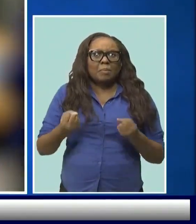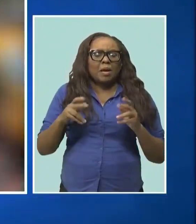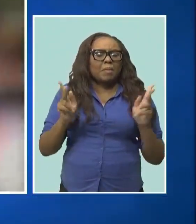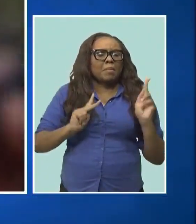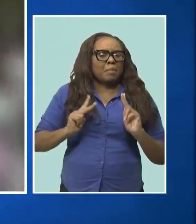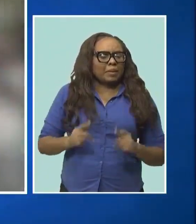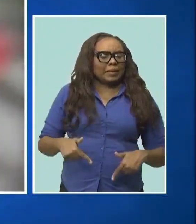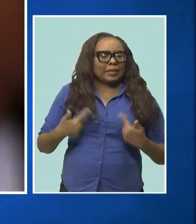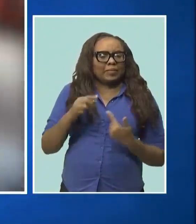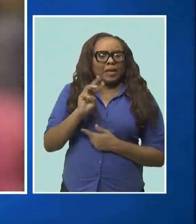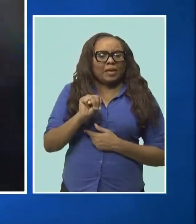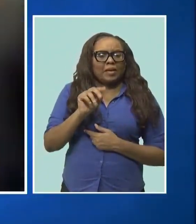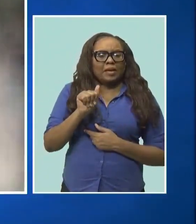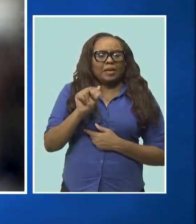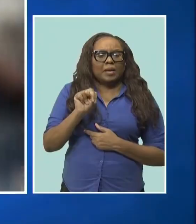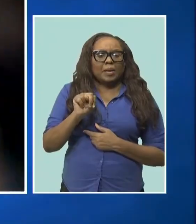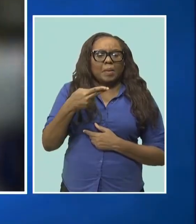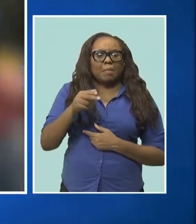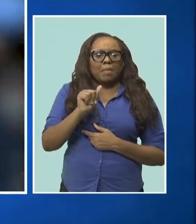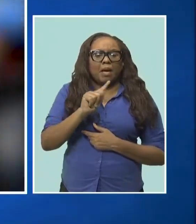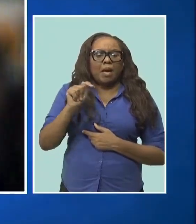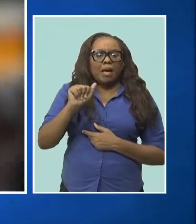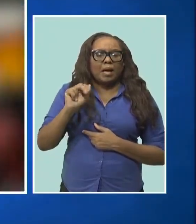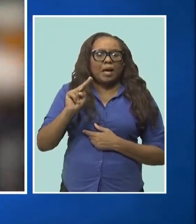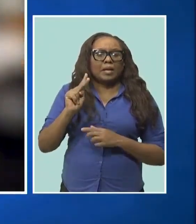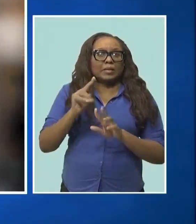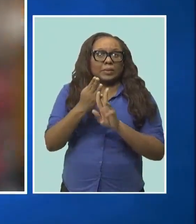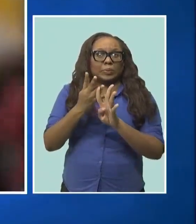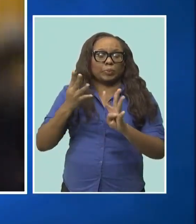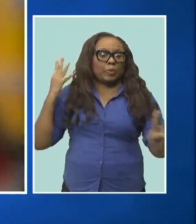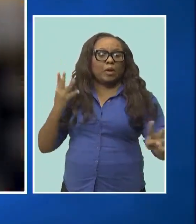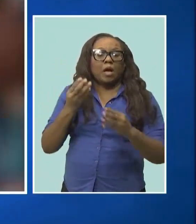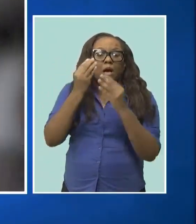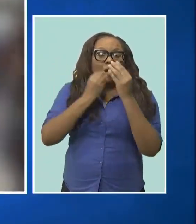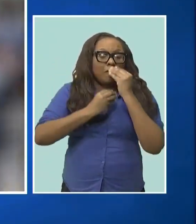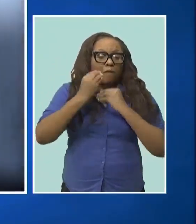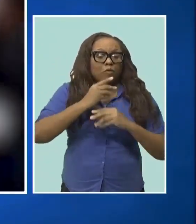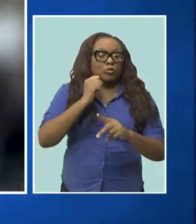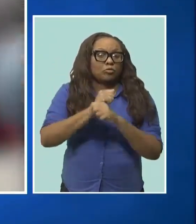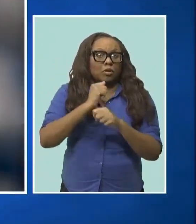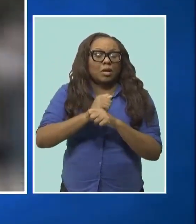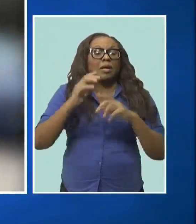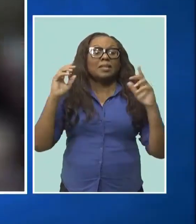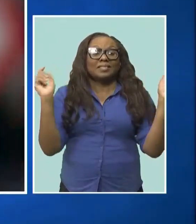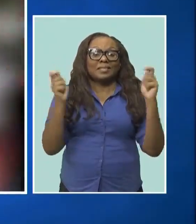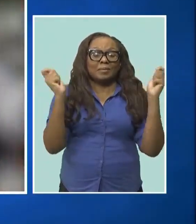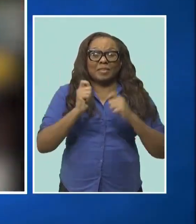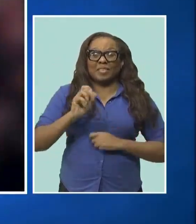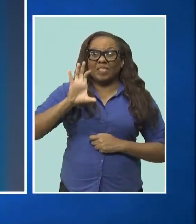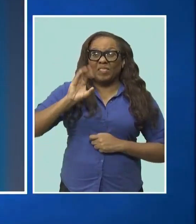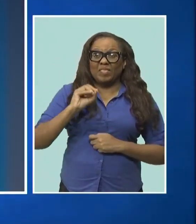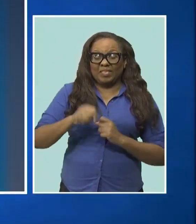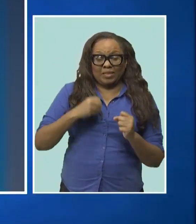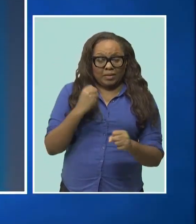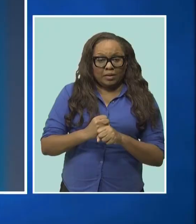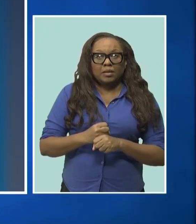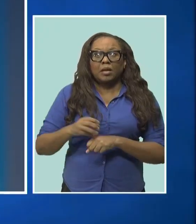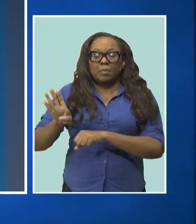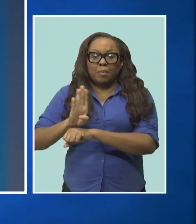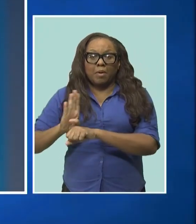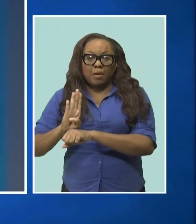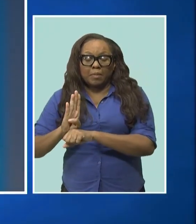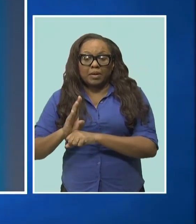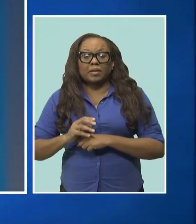blocks in a line, leading to a fully branded food truck. Celebrating 50 years as a company, Chafet has partnered with the Barbados